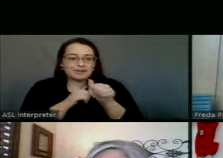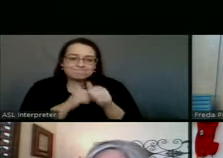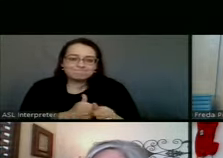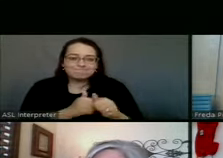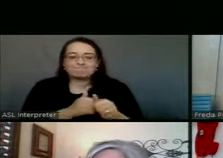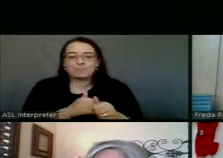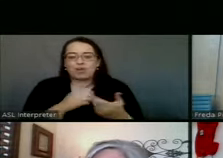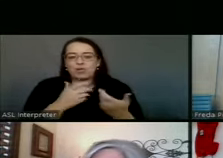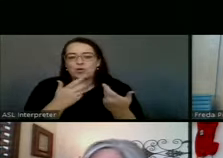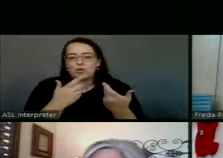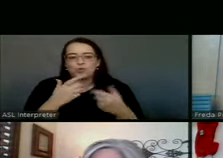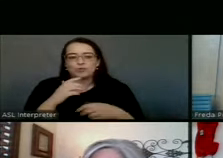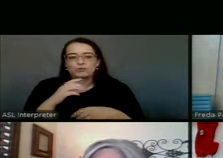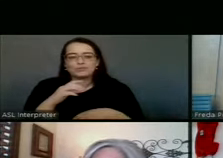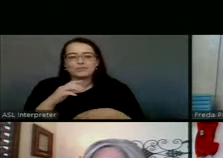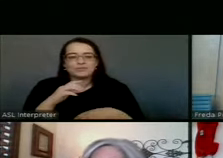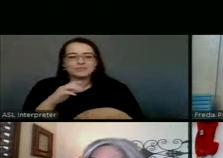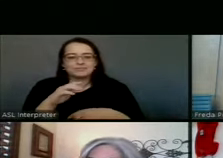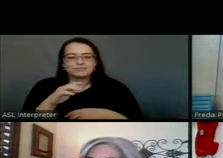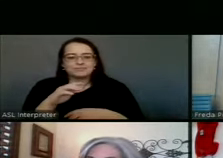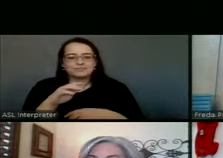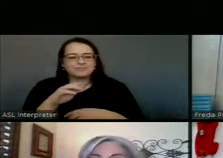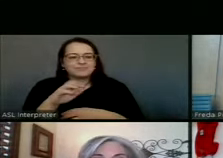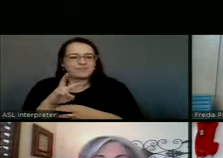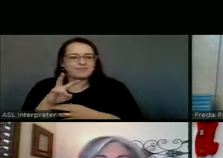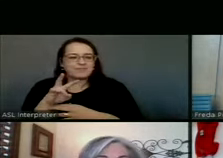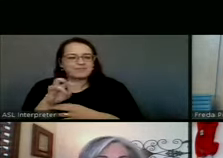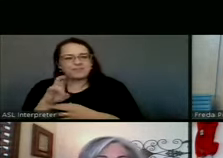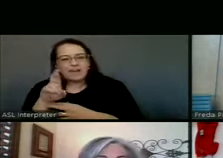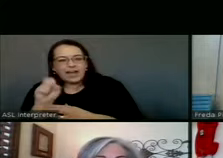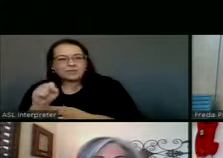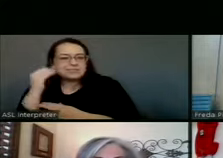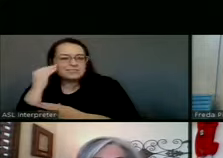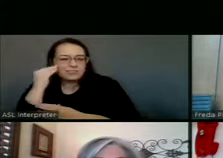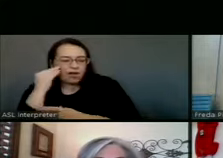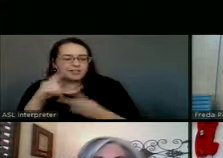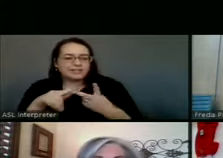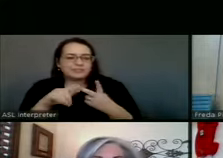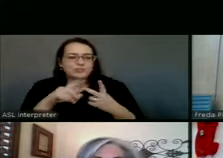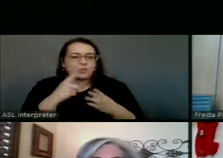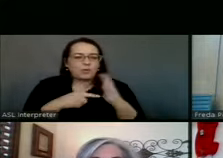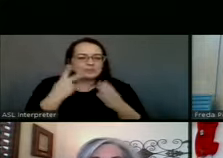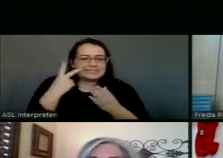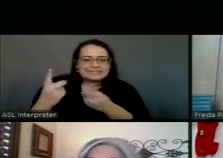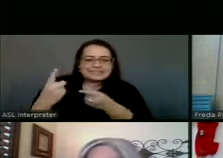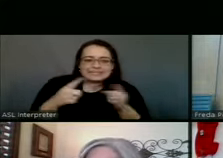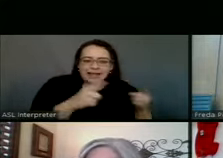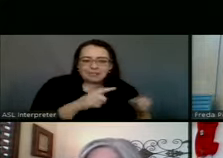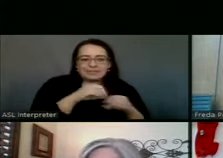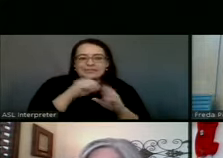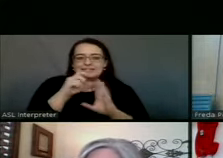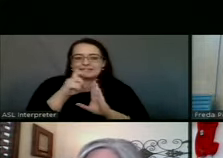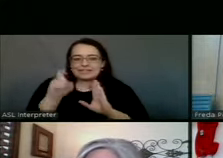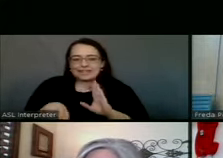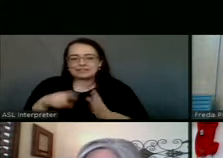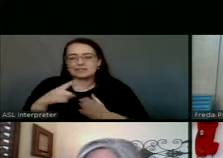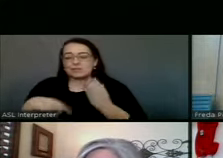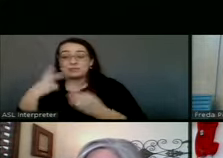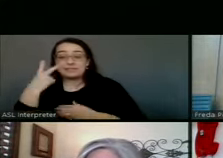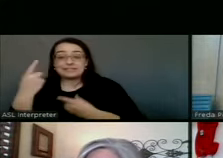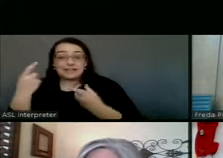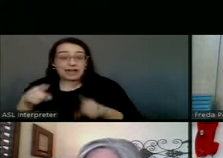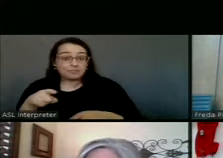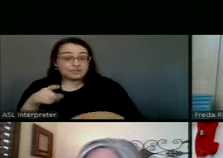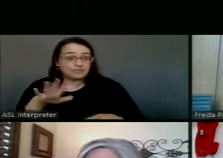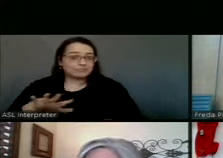epidemiology of, of, of the, of the pandemic and what is happening in Texas and what's happening across